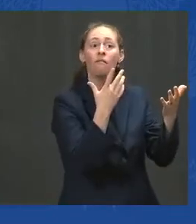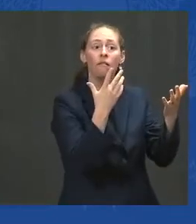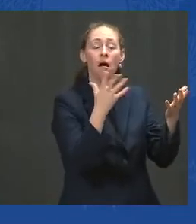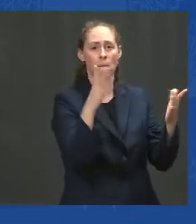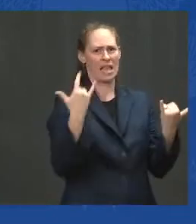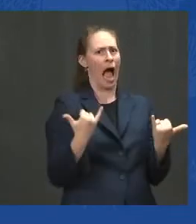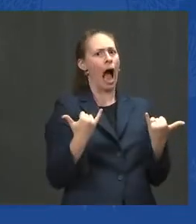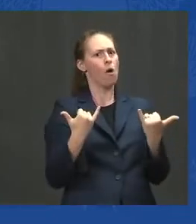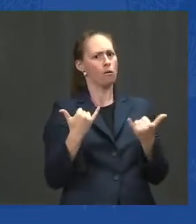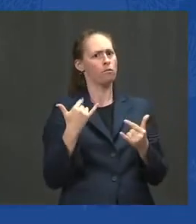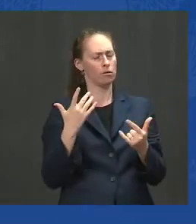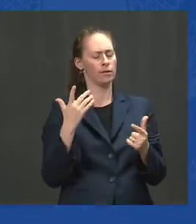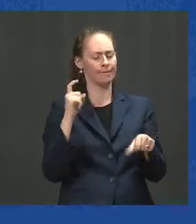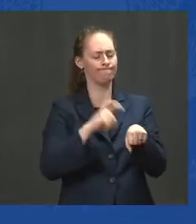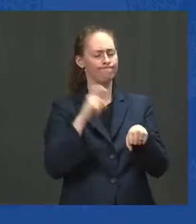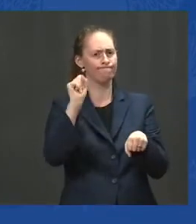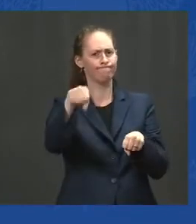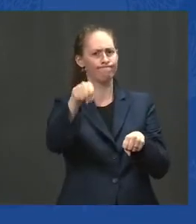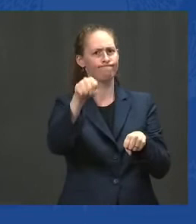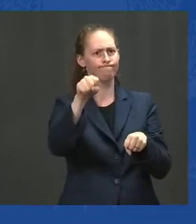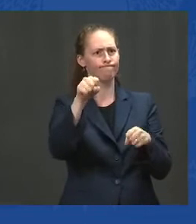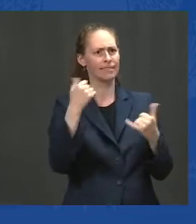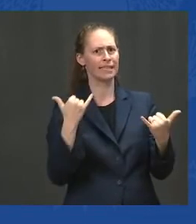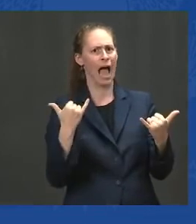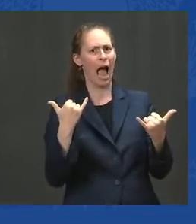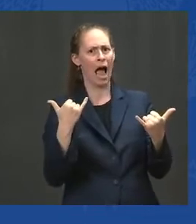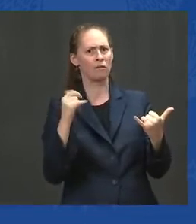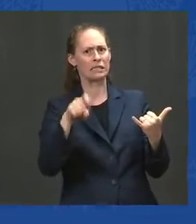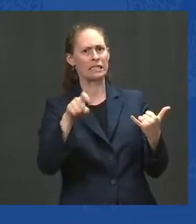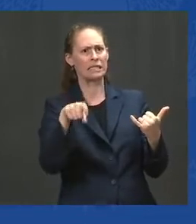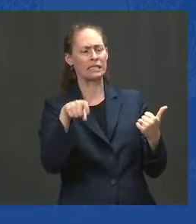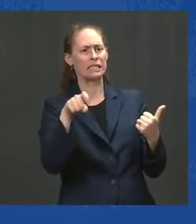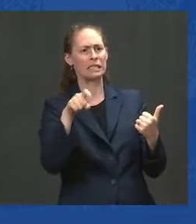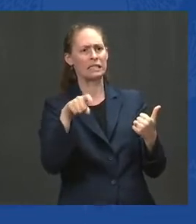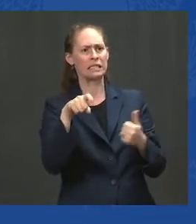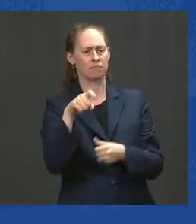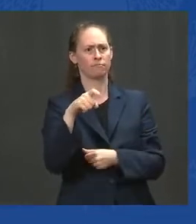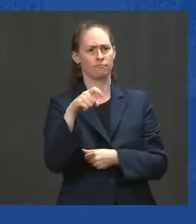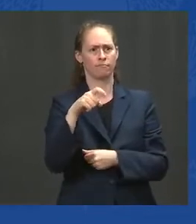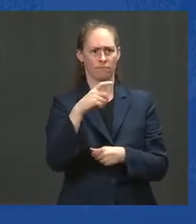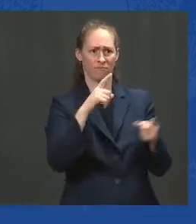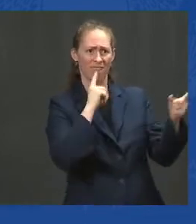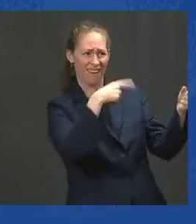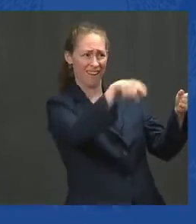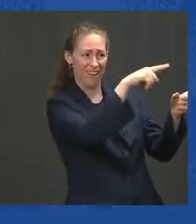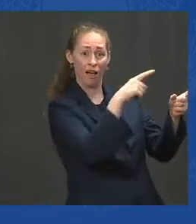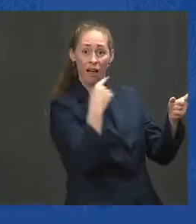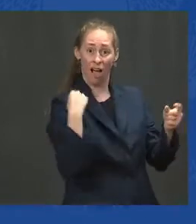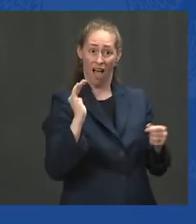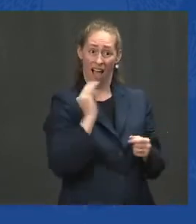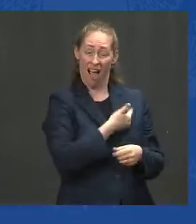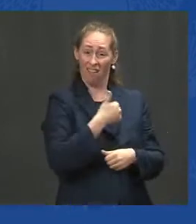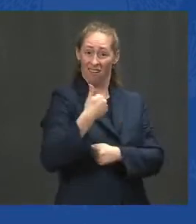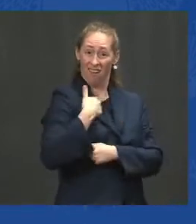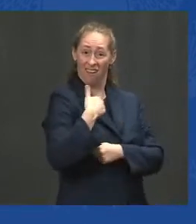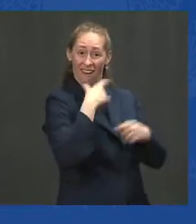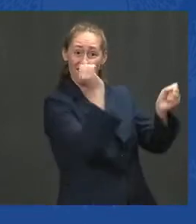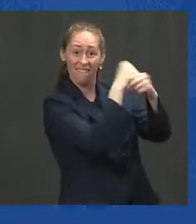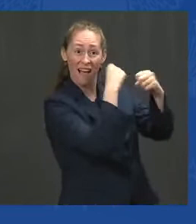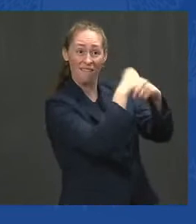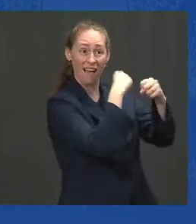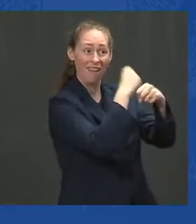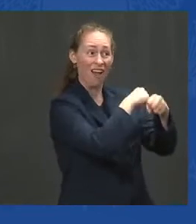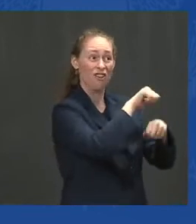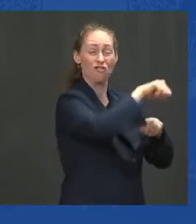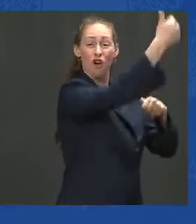American troops cannot and should not be fighting in a war and dying in a war that Afghan